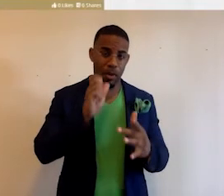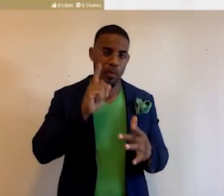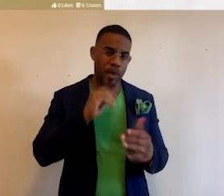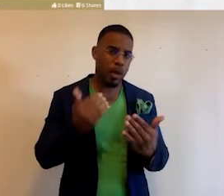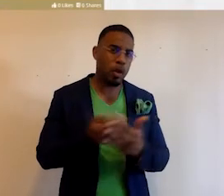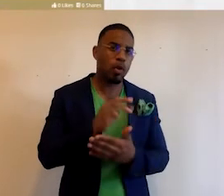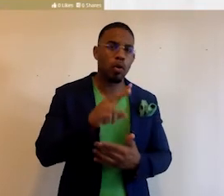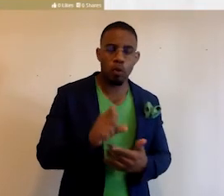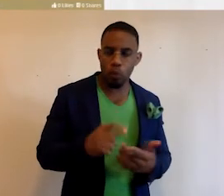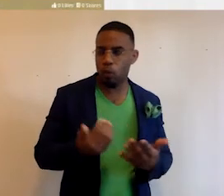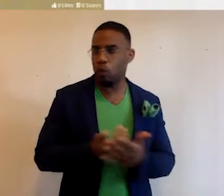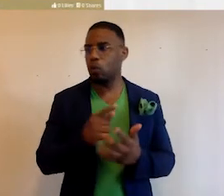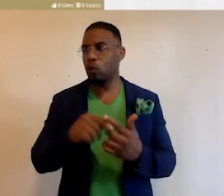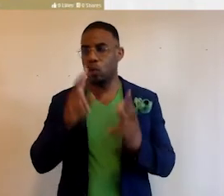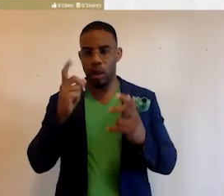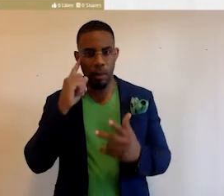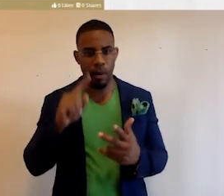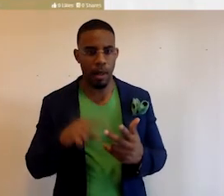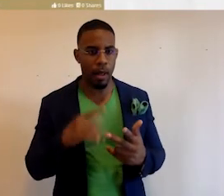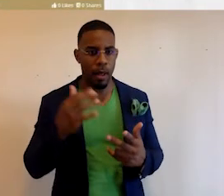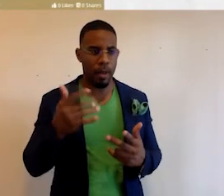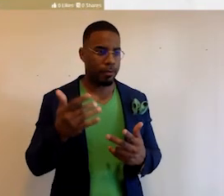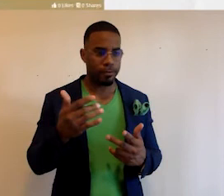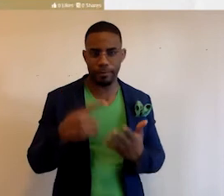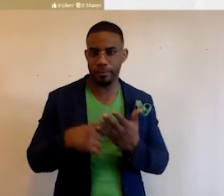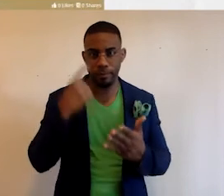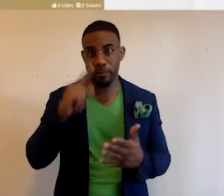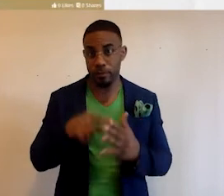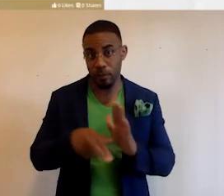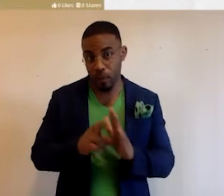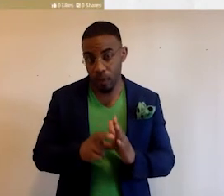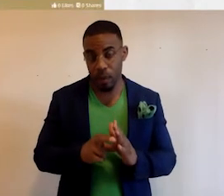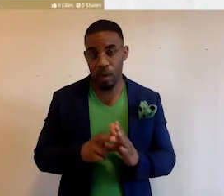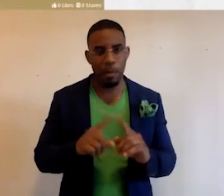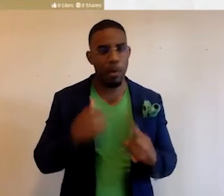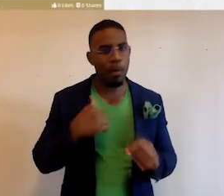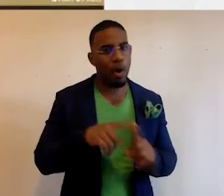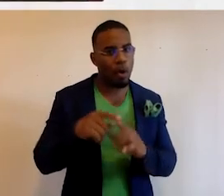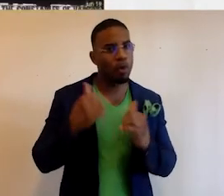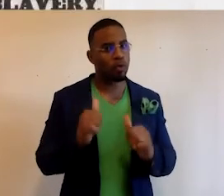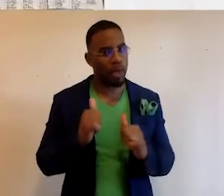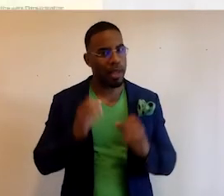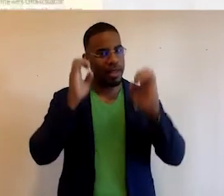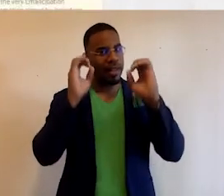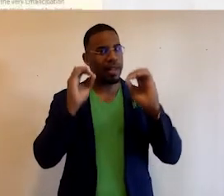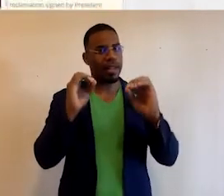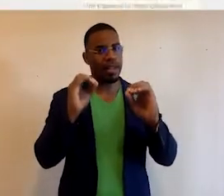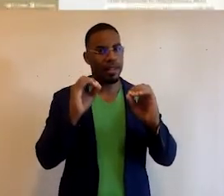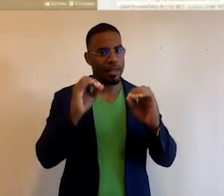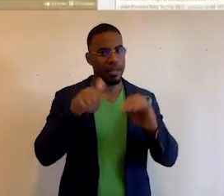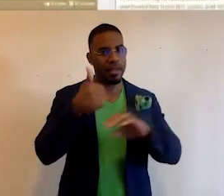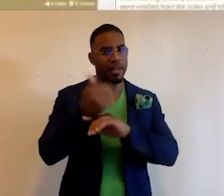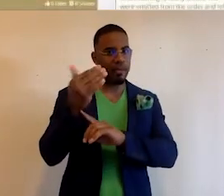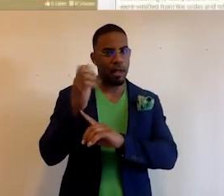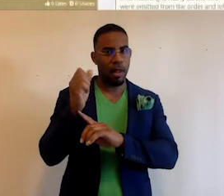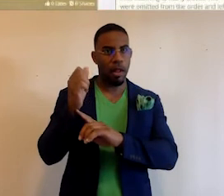new news, new topics of discussion for you to review, but we also try to indicate the flag of